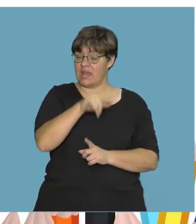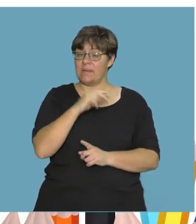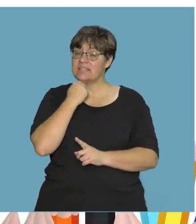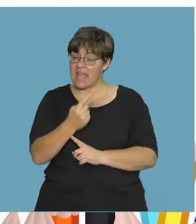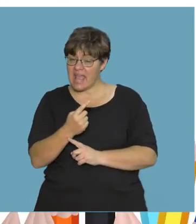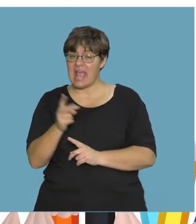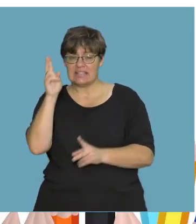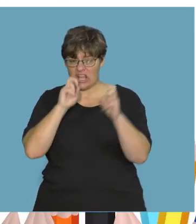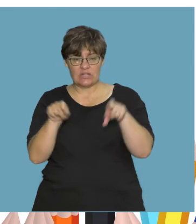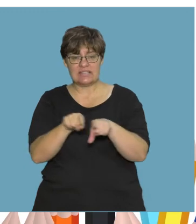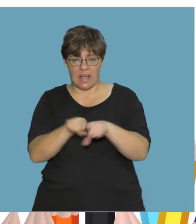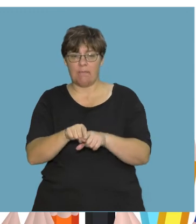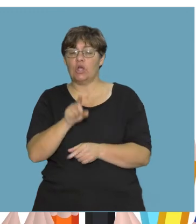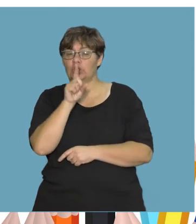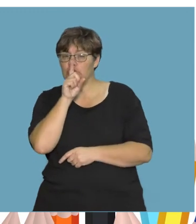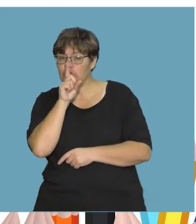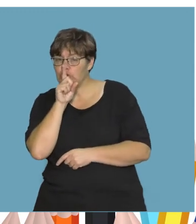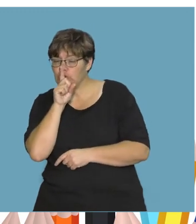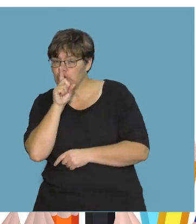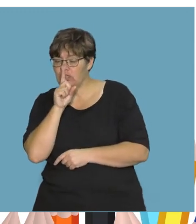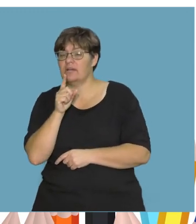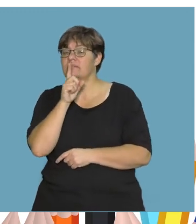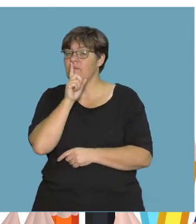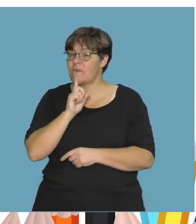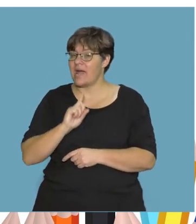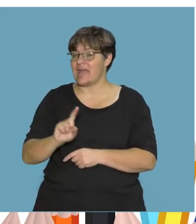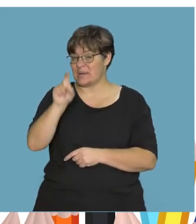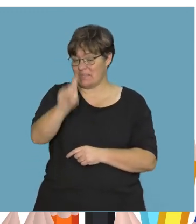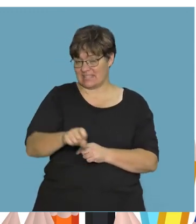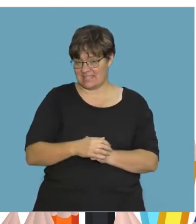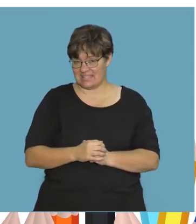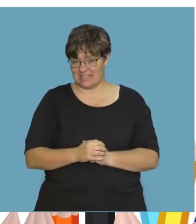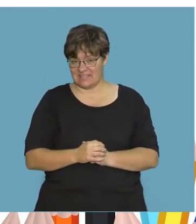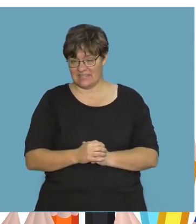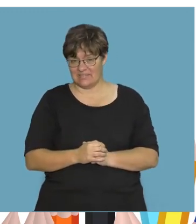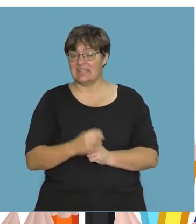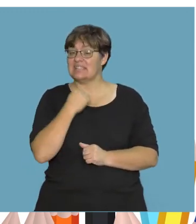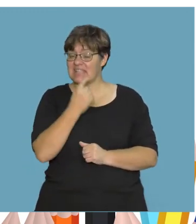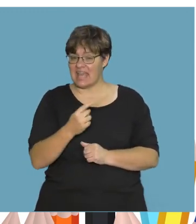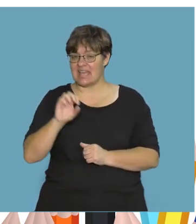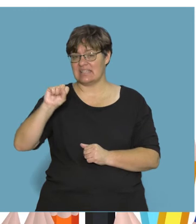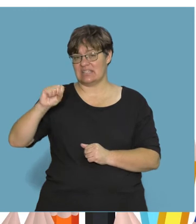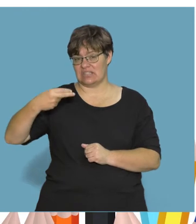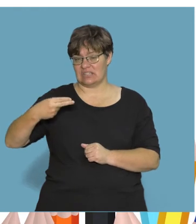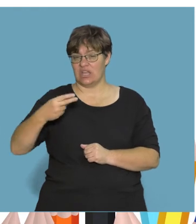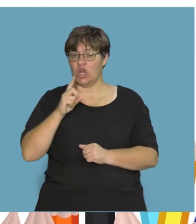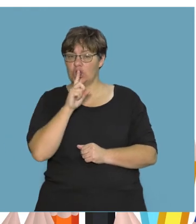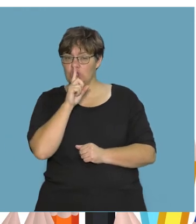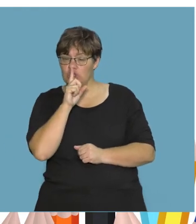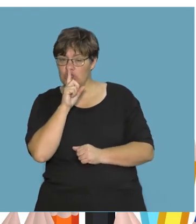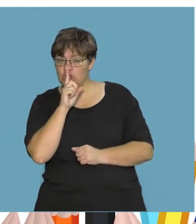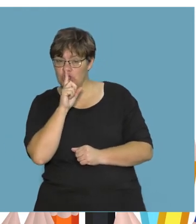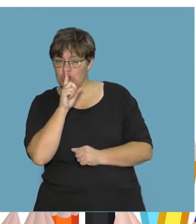Harry, it makes the same sound as we do when we tell people to be quiet. Say s